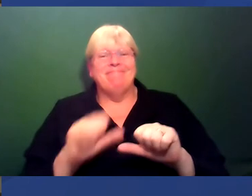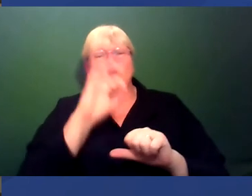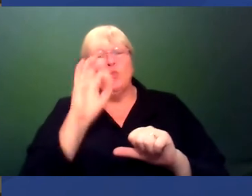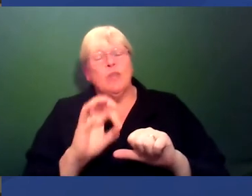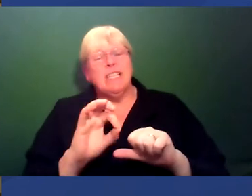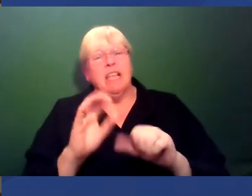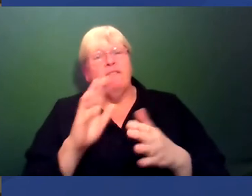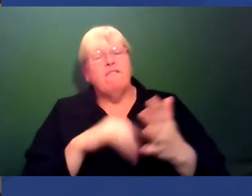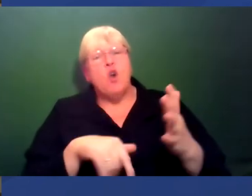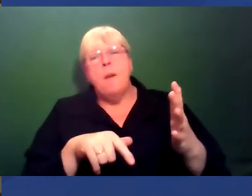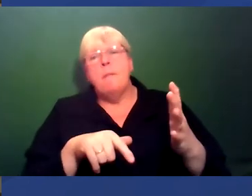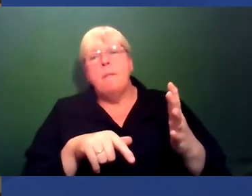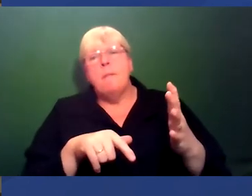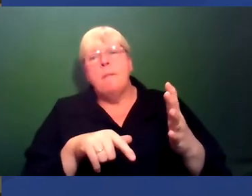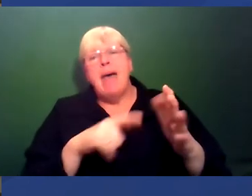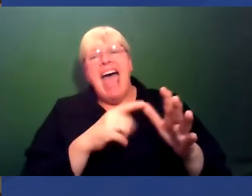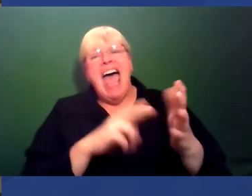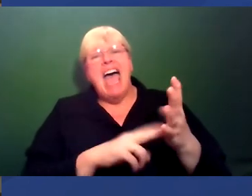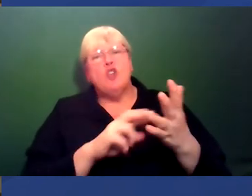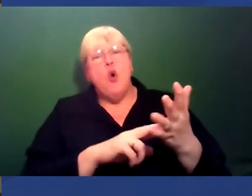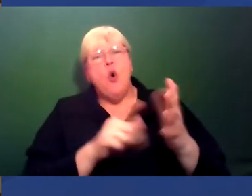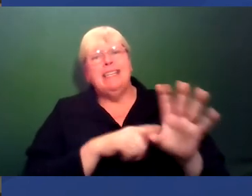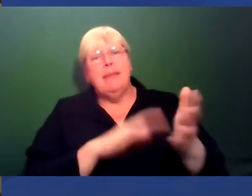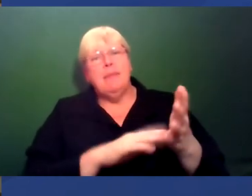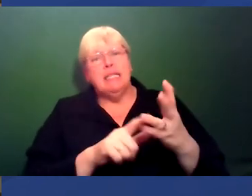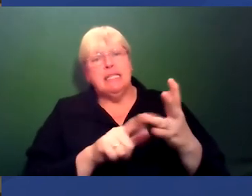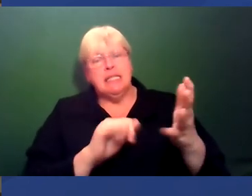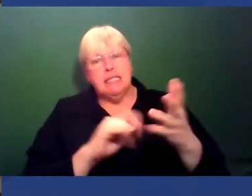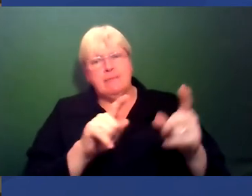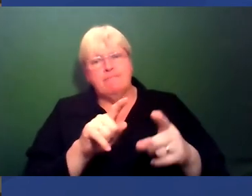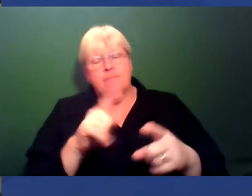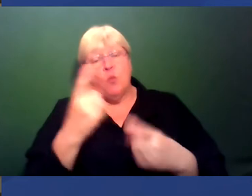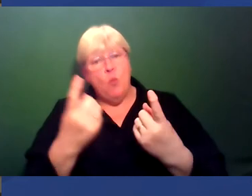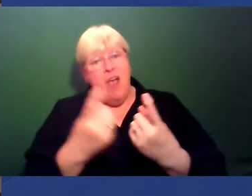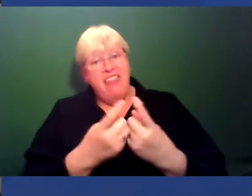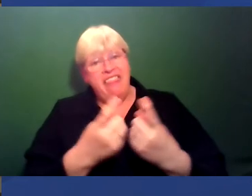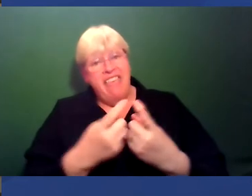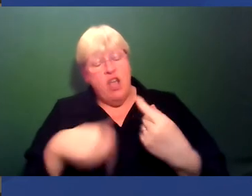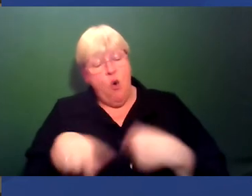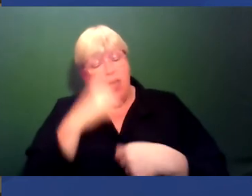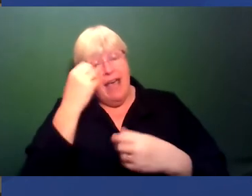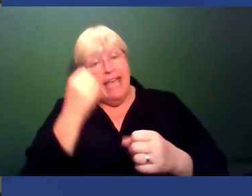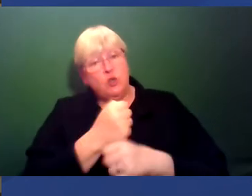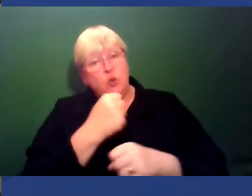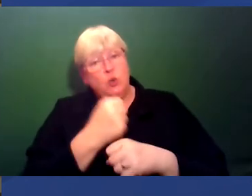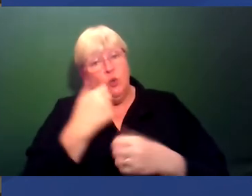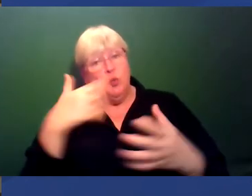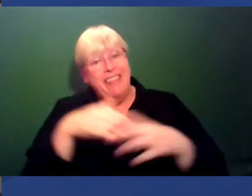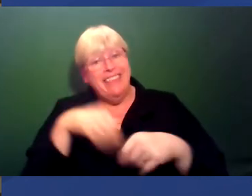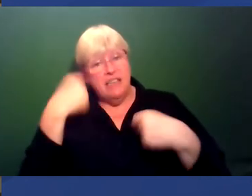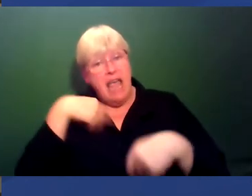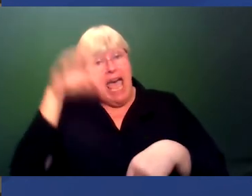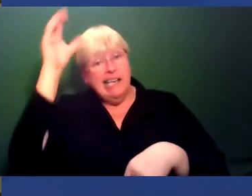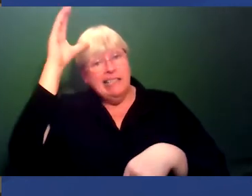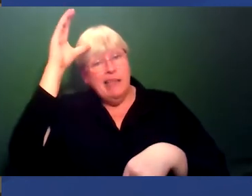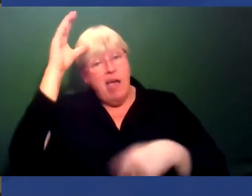is from Anonymous. What is one thing we could all do in academia and other careers to be more inclusive